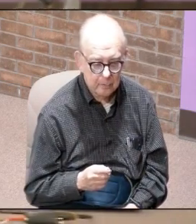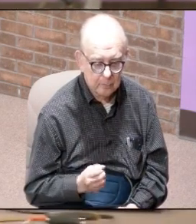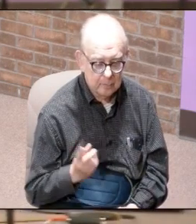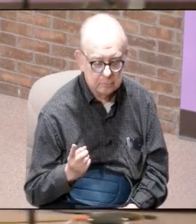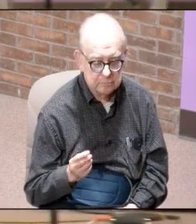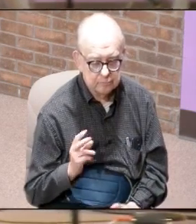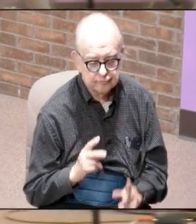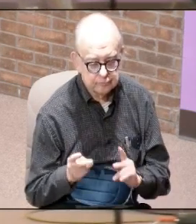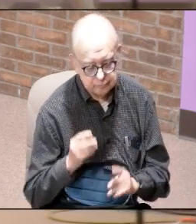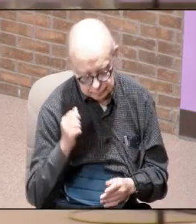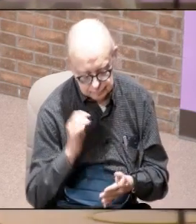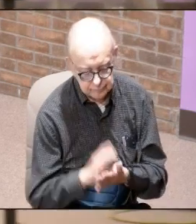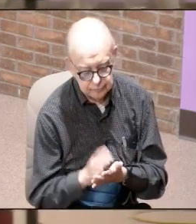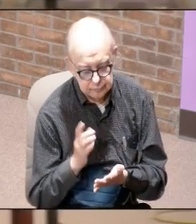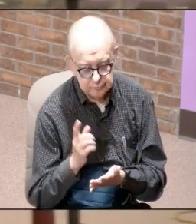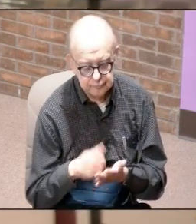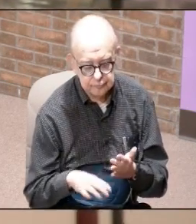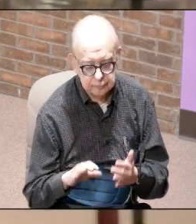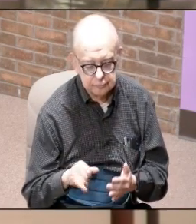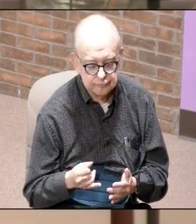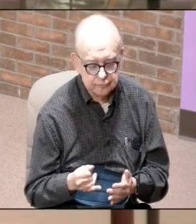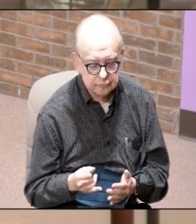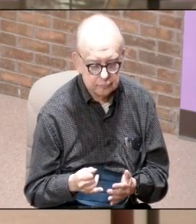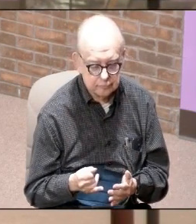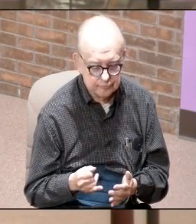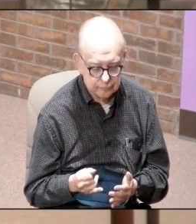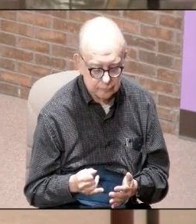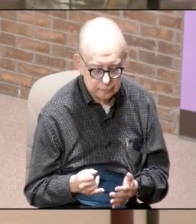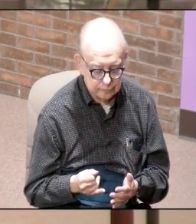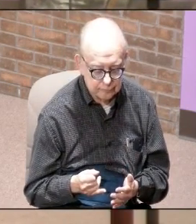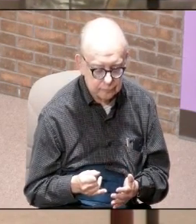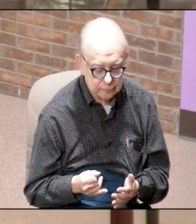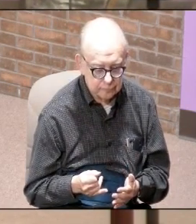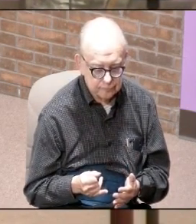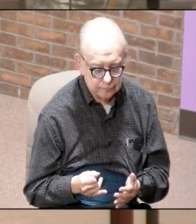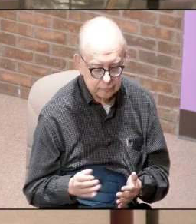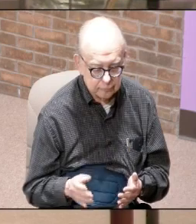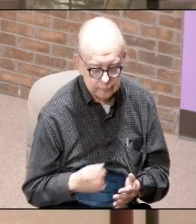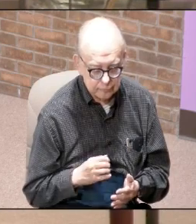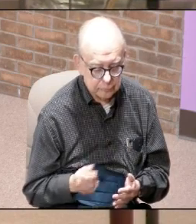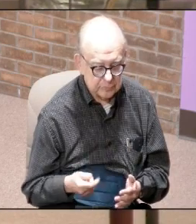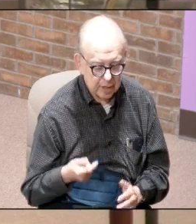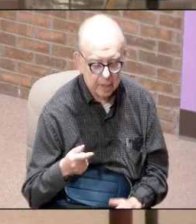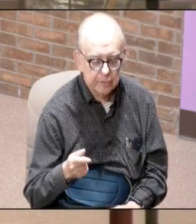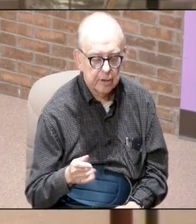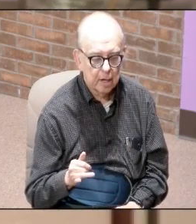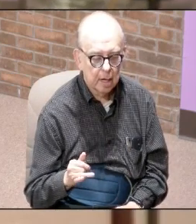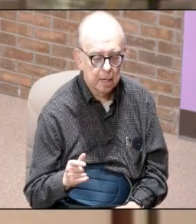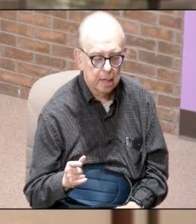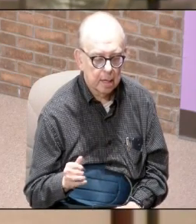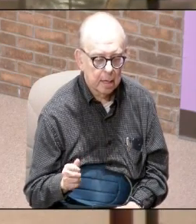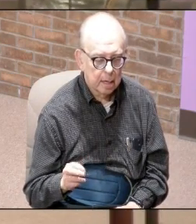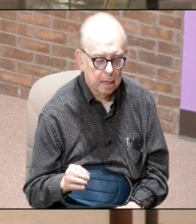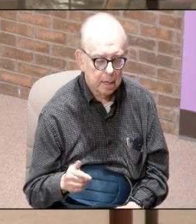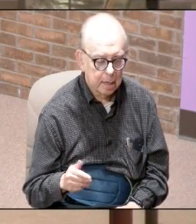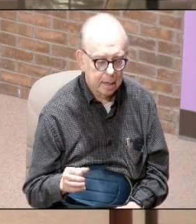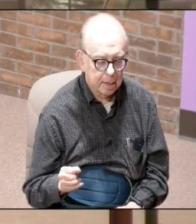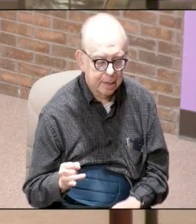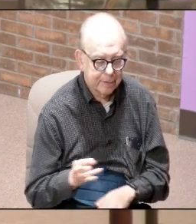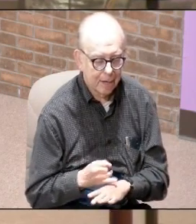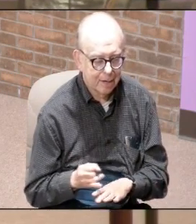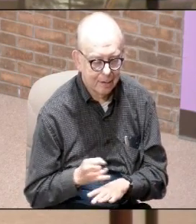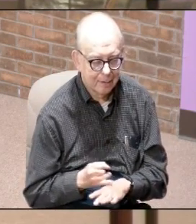a lot of people believe that what John was was John was on this it was like a Gilligan's island you know